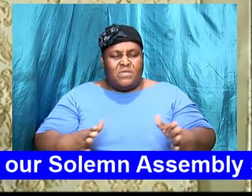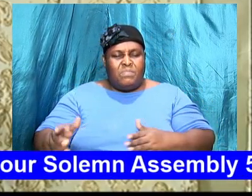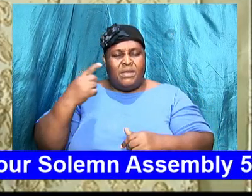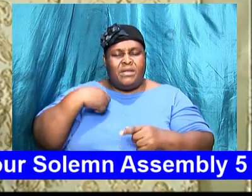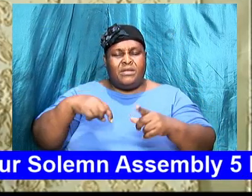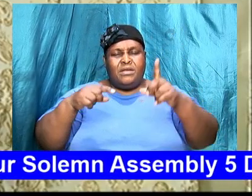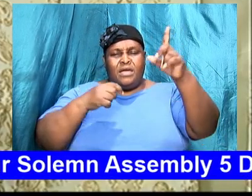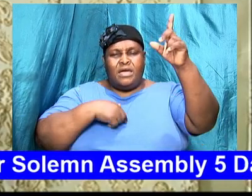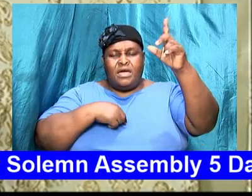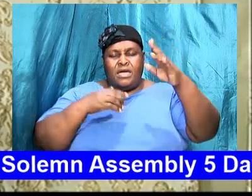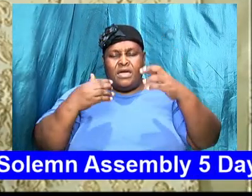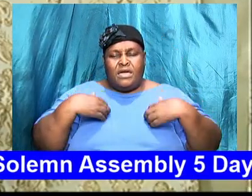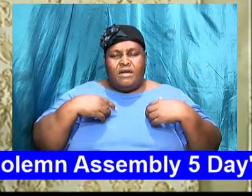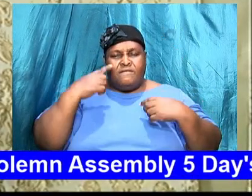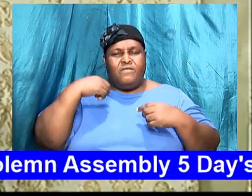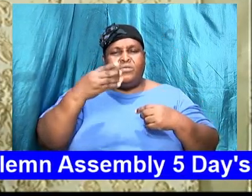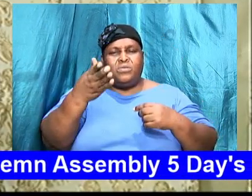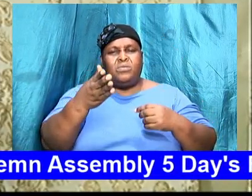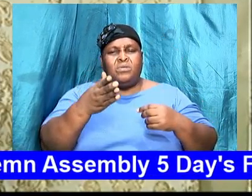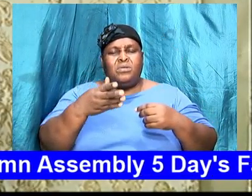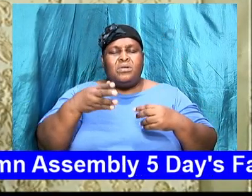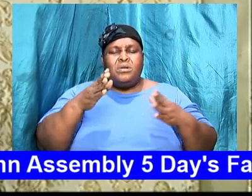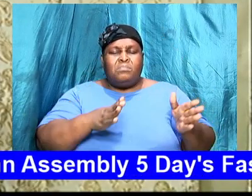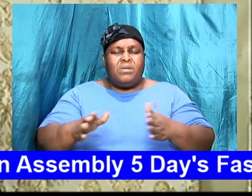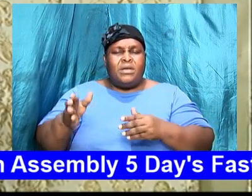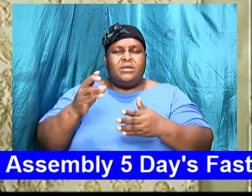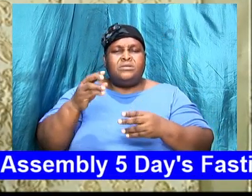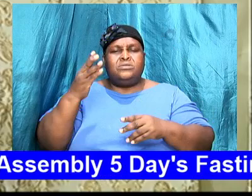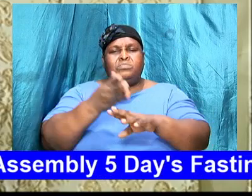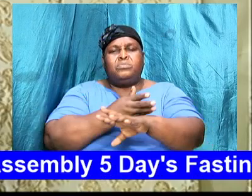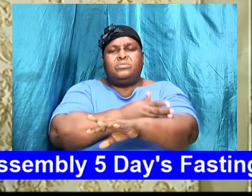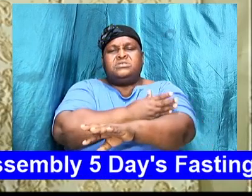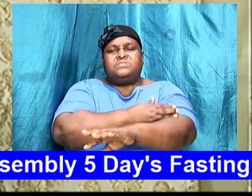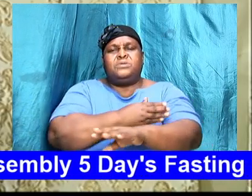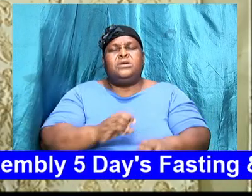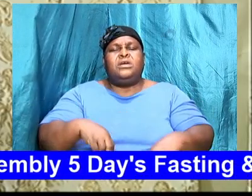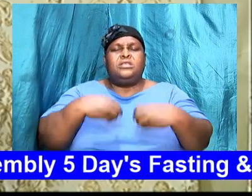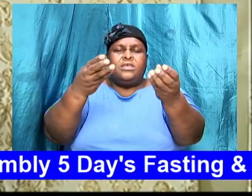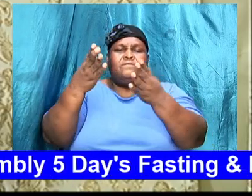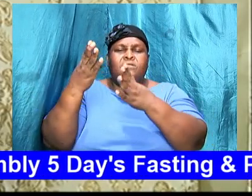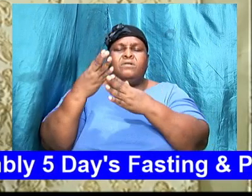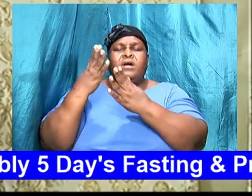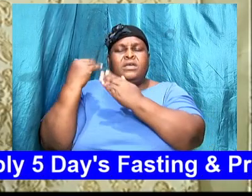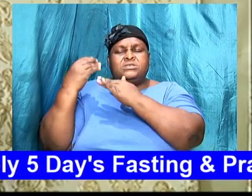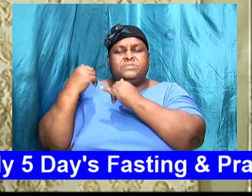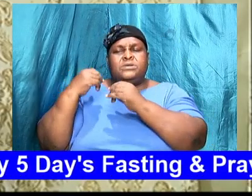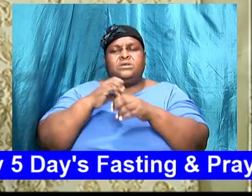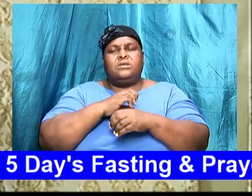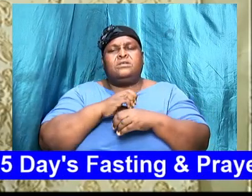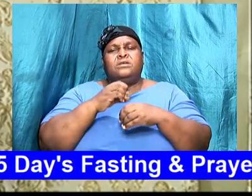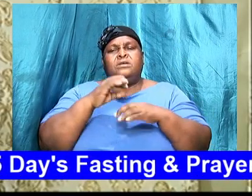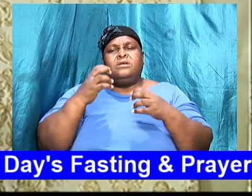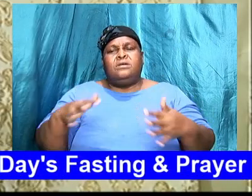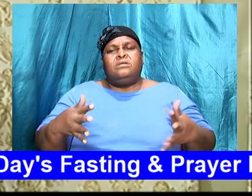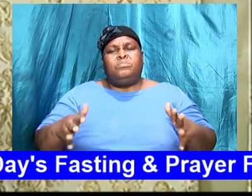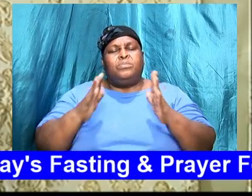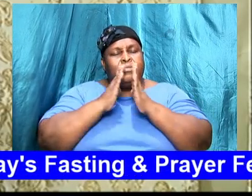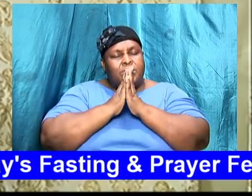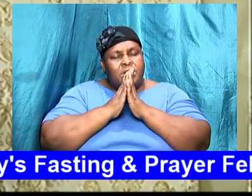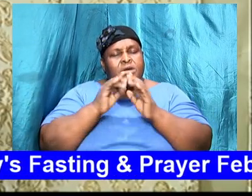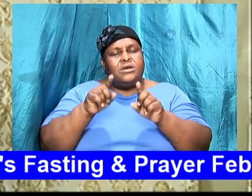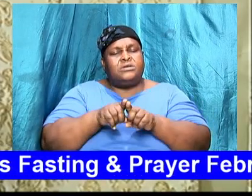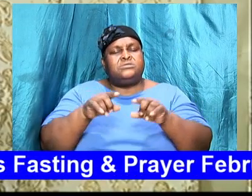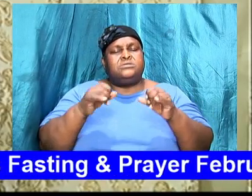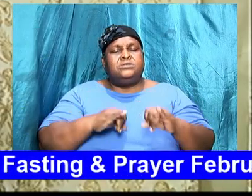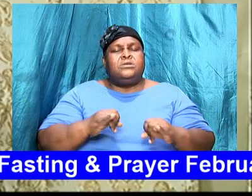have for your life plans to prosper you plans to give you an expected end we pray God that as individuals we will